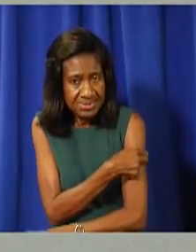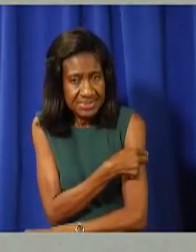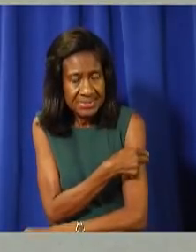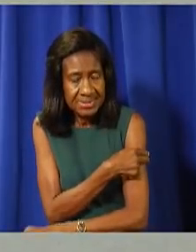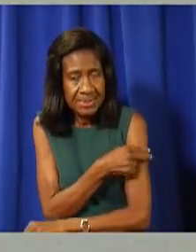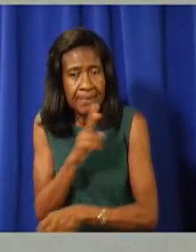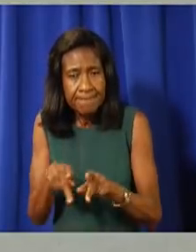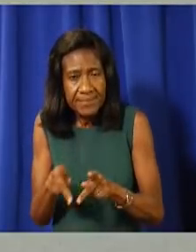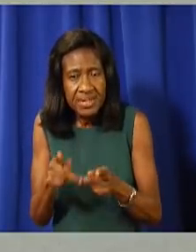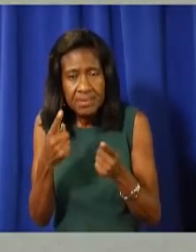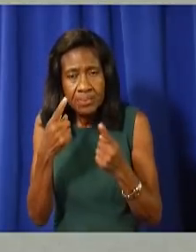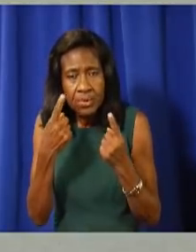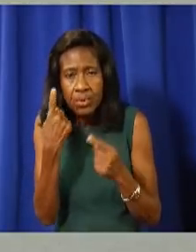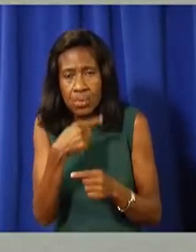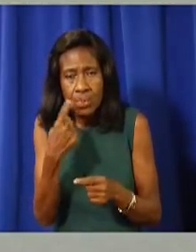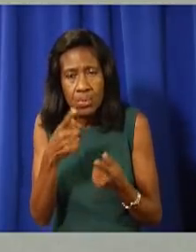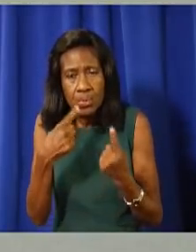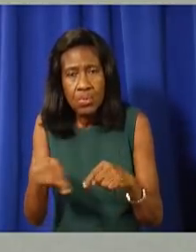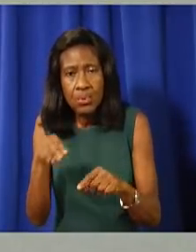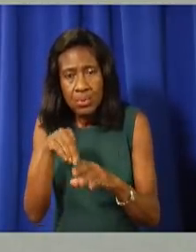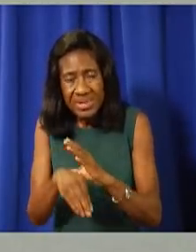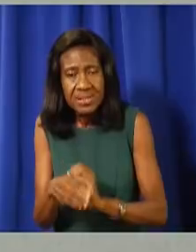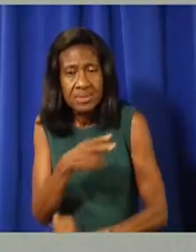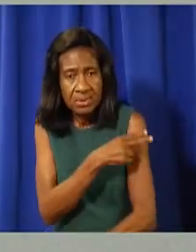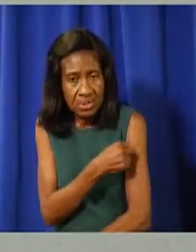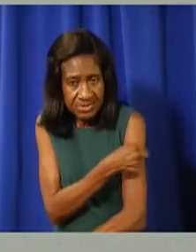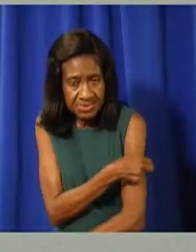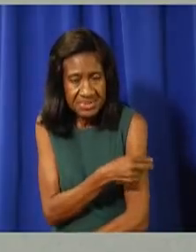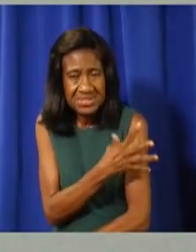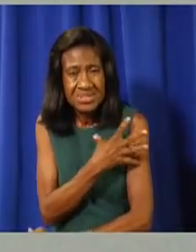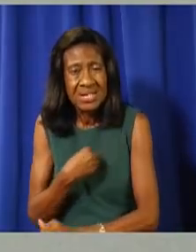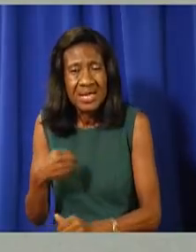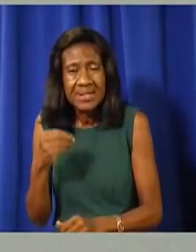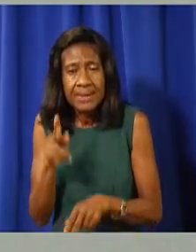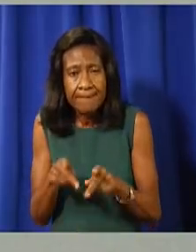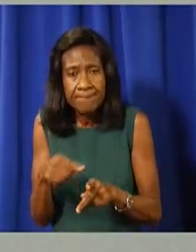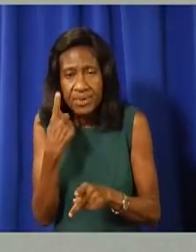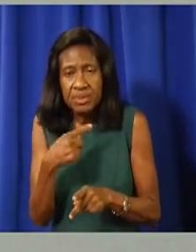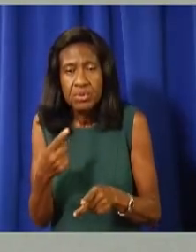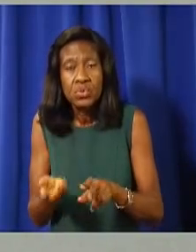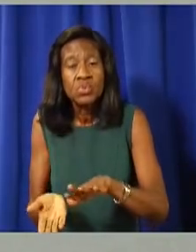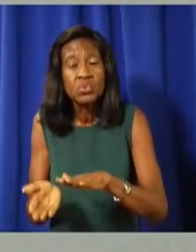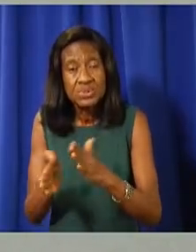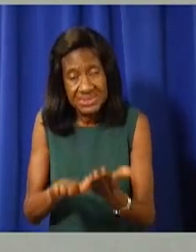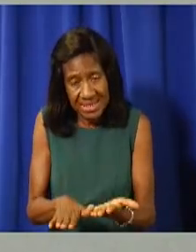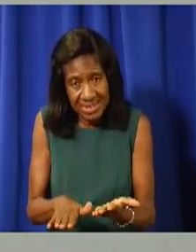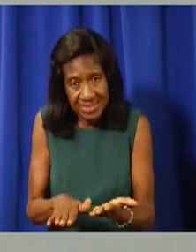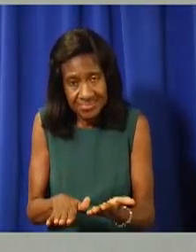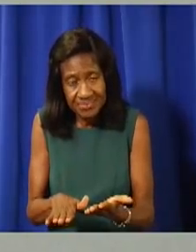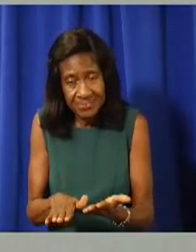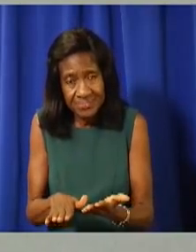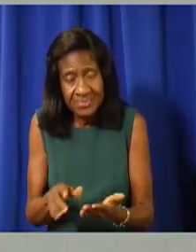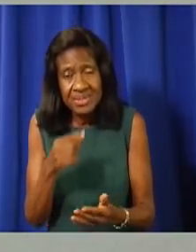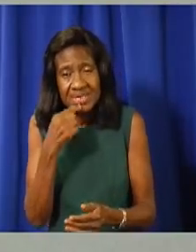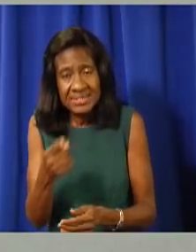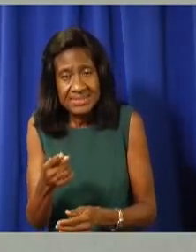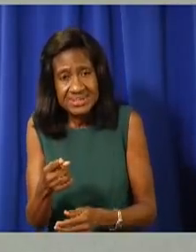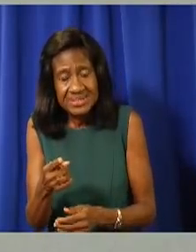Clearly, we still need to monitor that over the next couple of months and see how that develops.